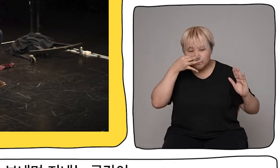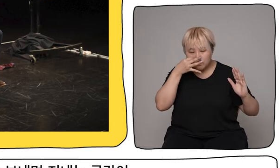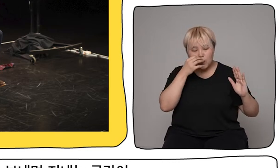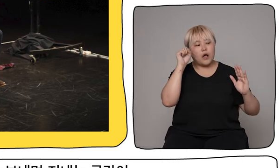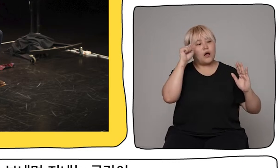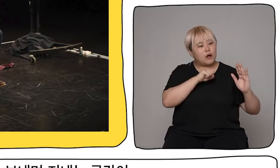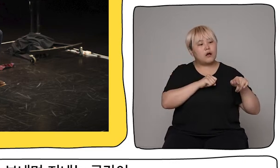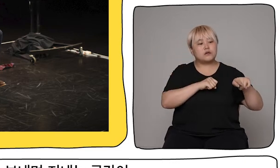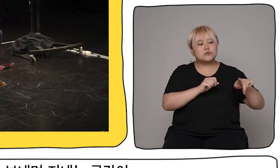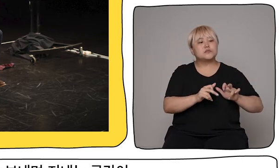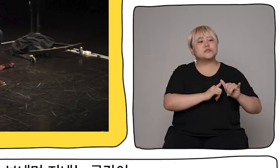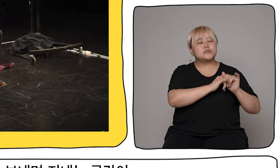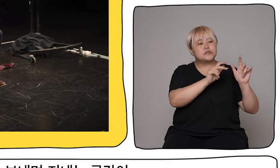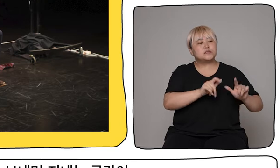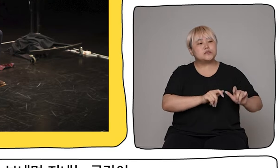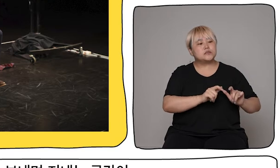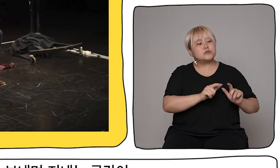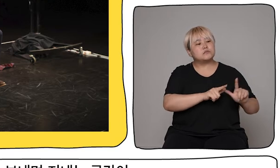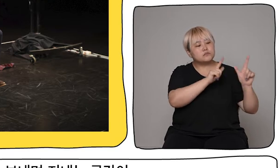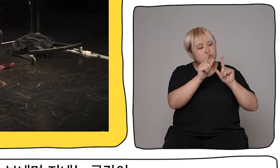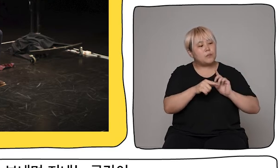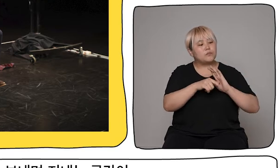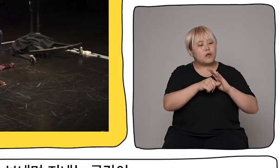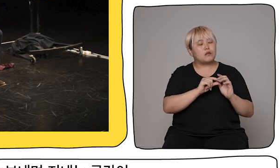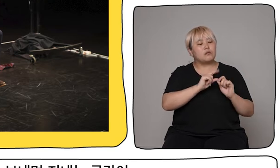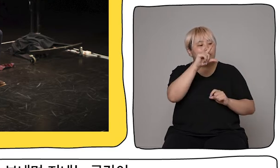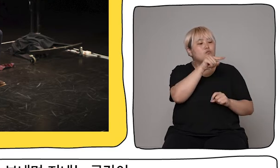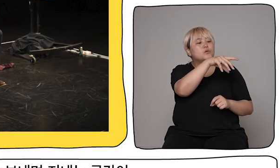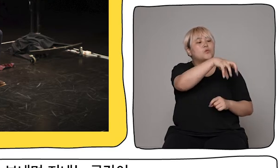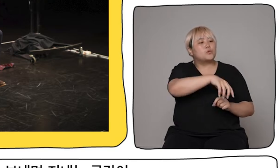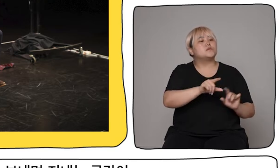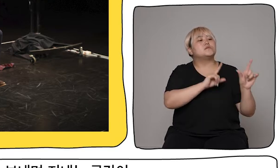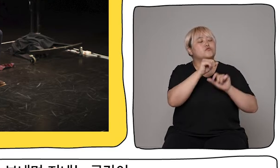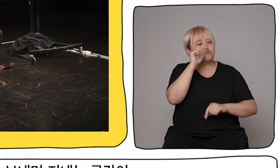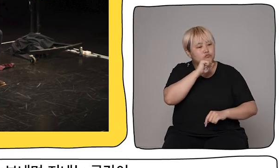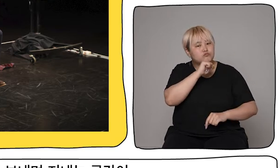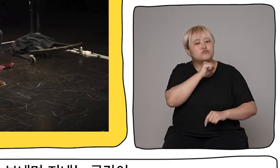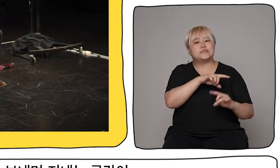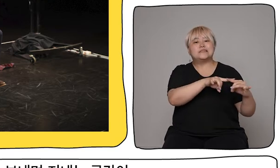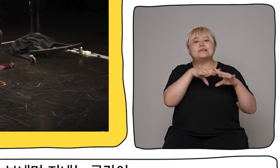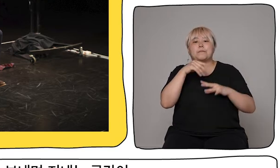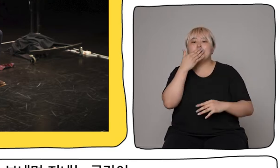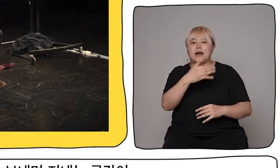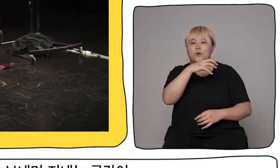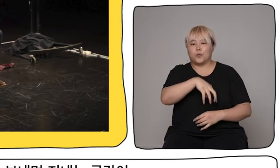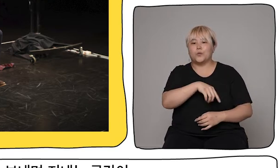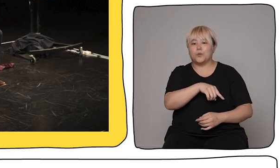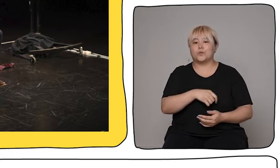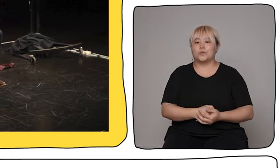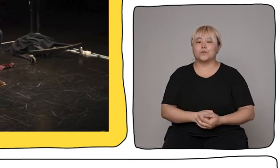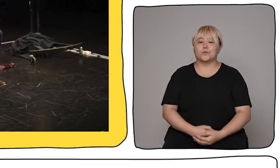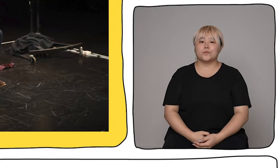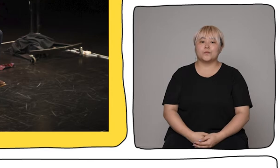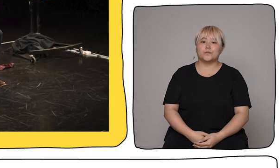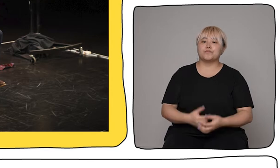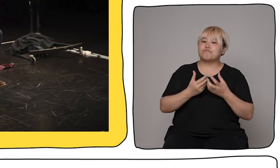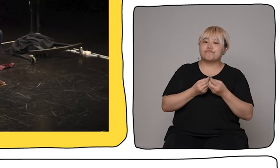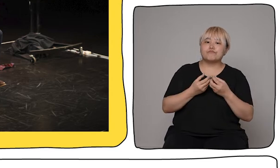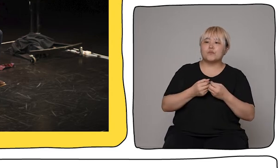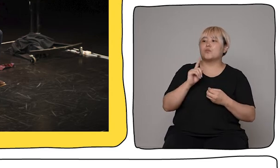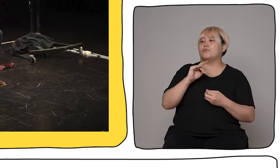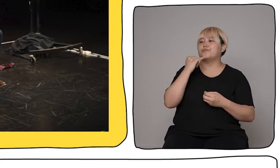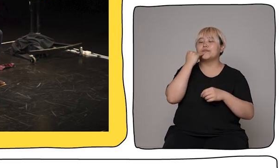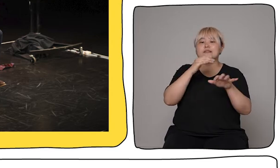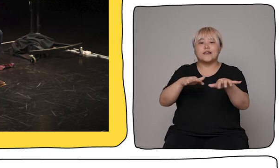what that space that they spend so much time in looks like and might feel like to have to inhabit for an extended period of time. Much like a sort of